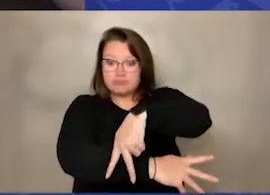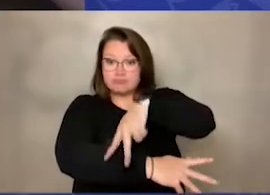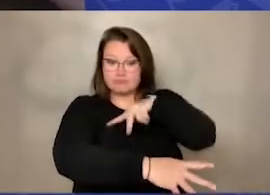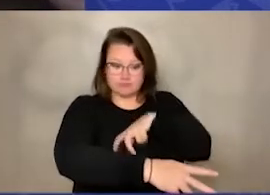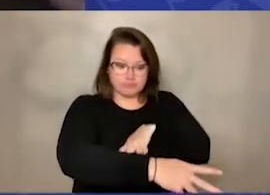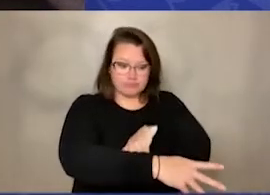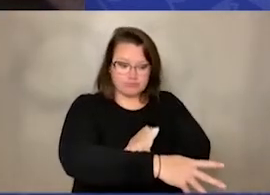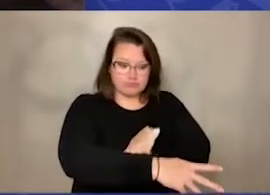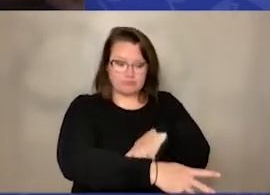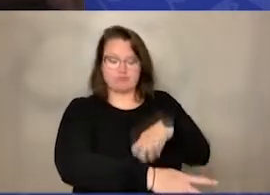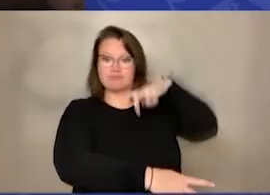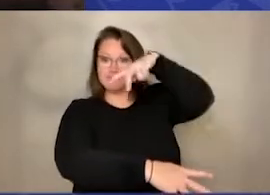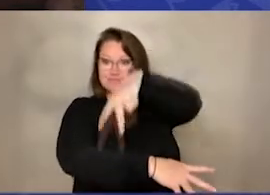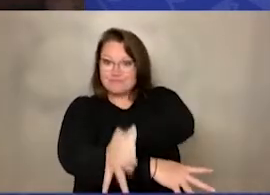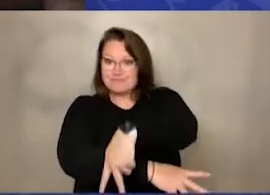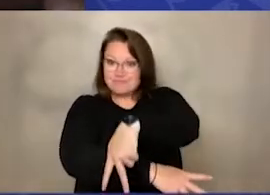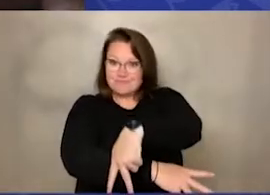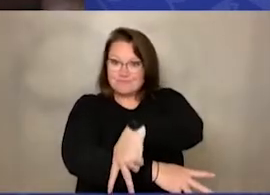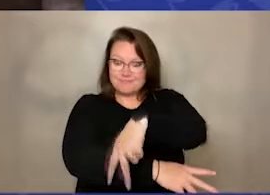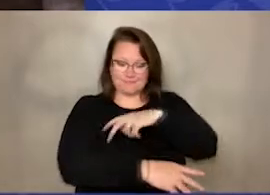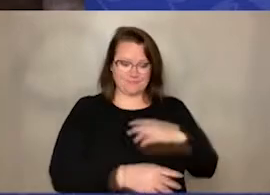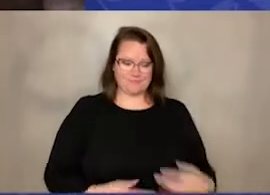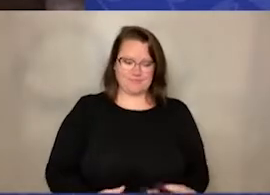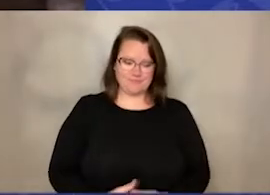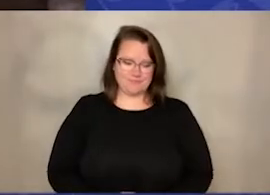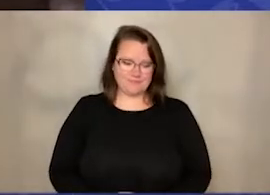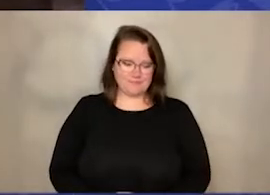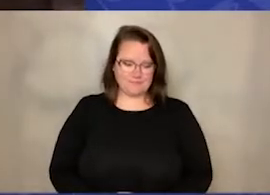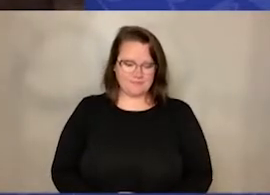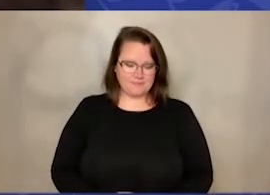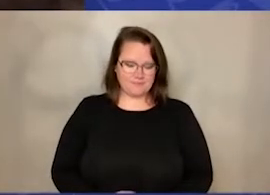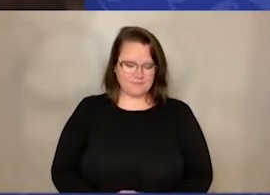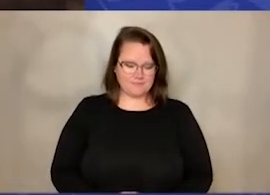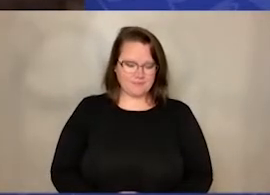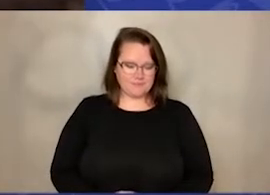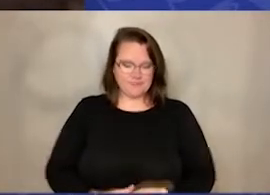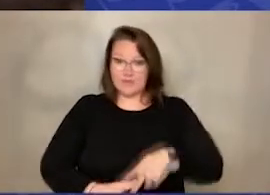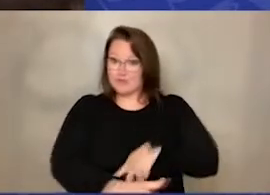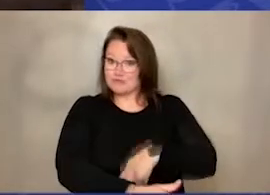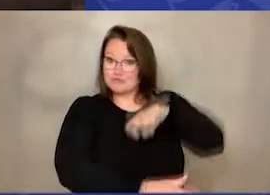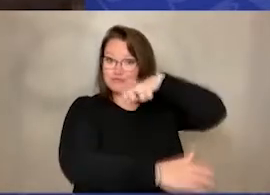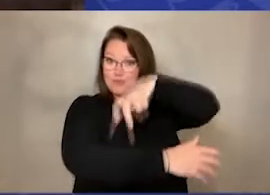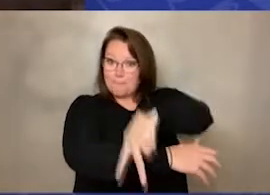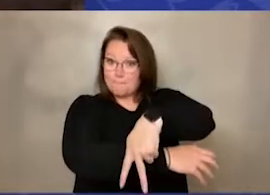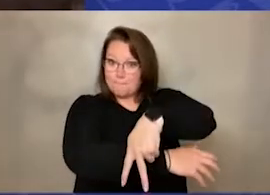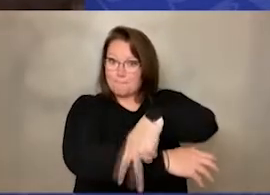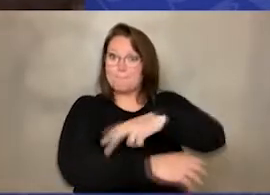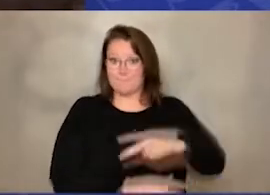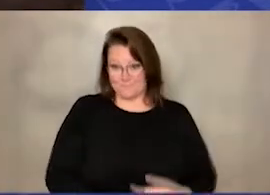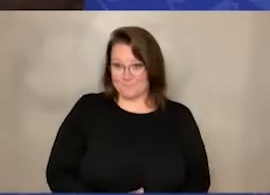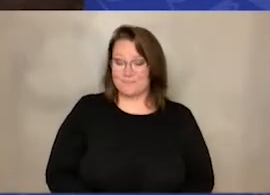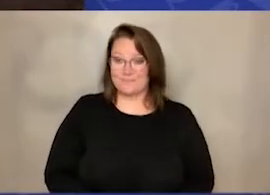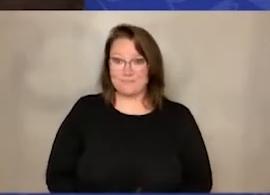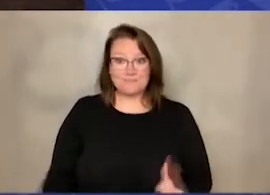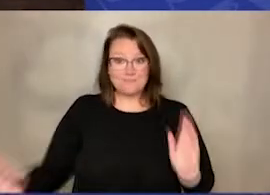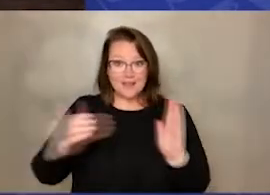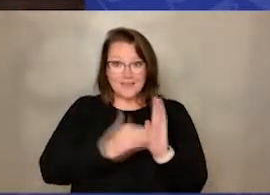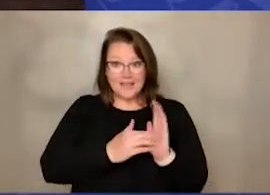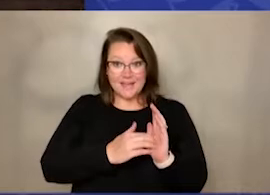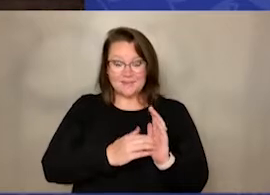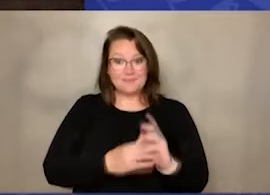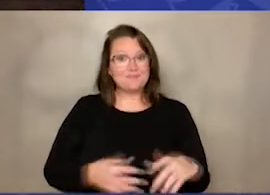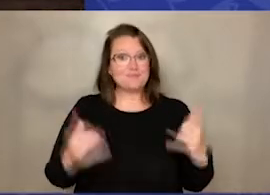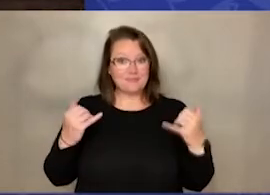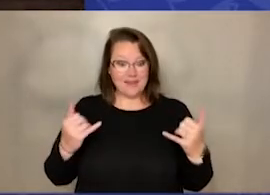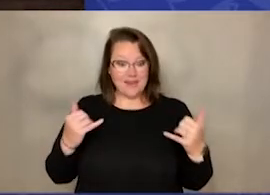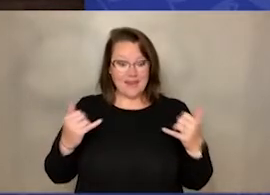over the log, and jump over the log, and jump over the log. And then